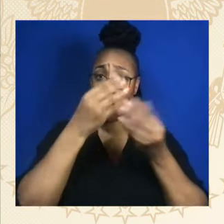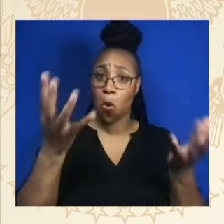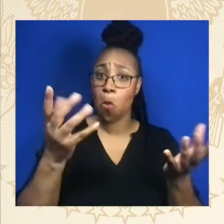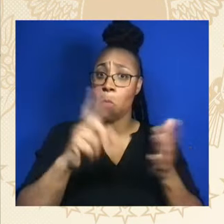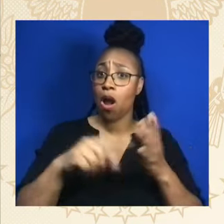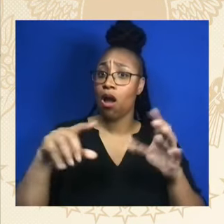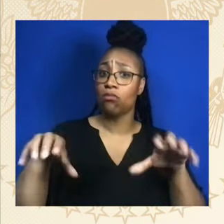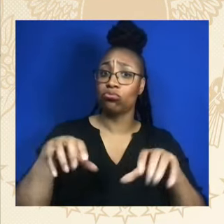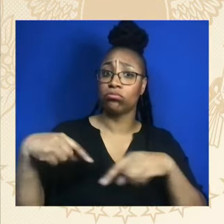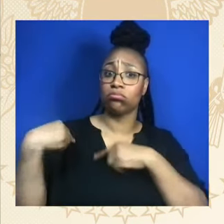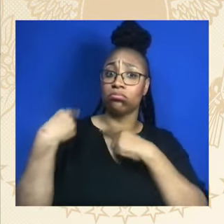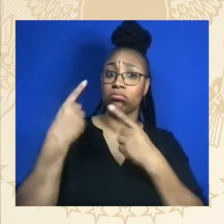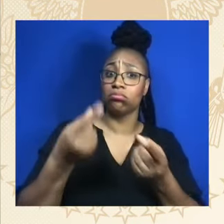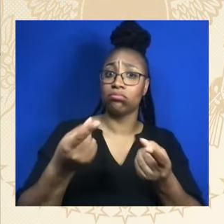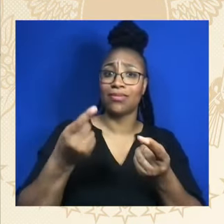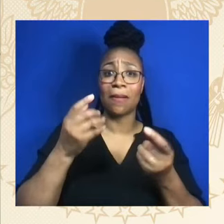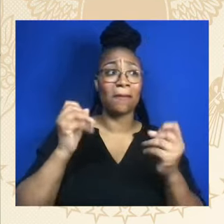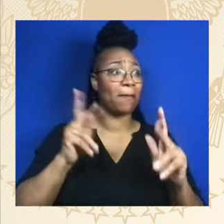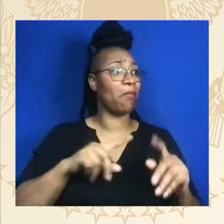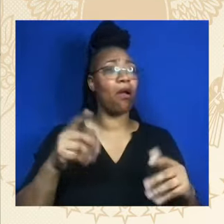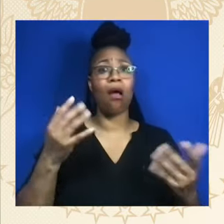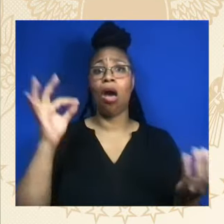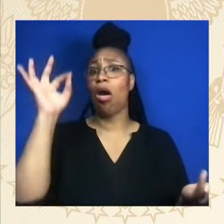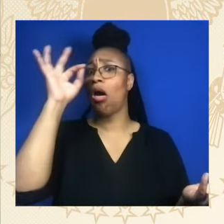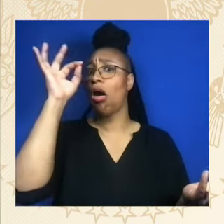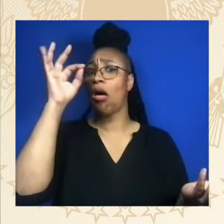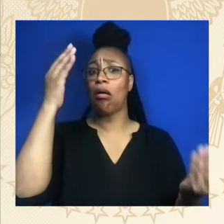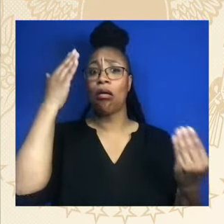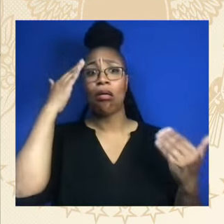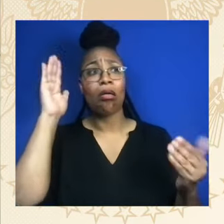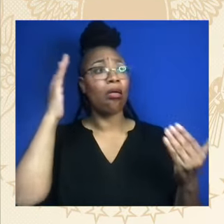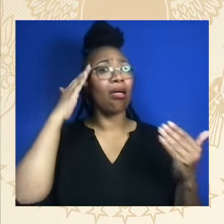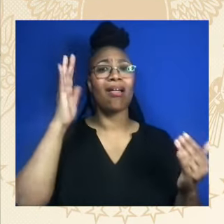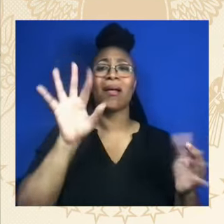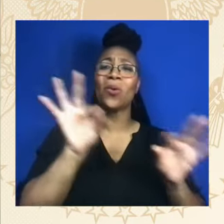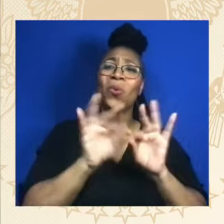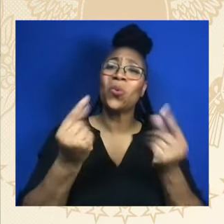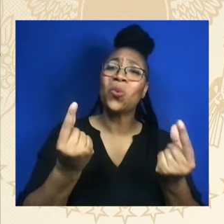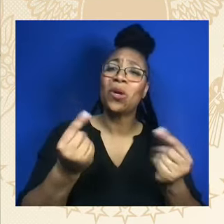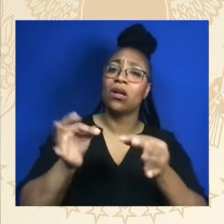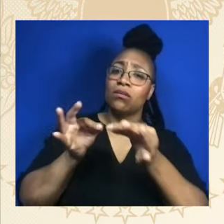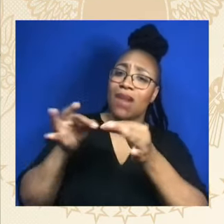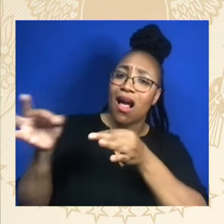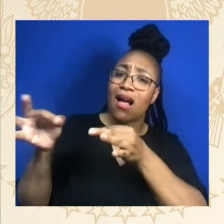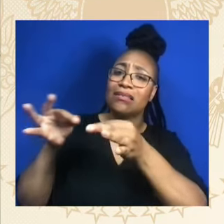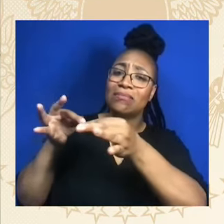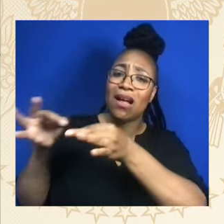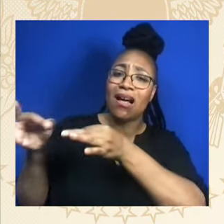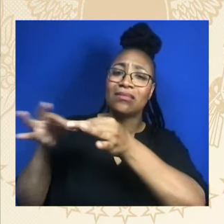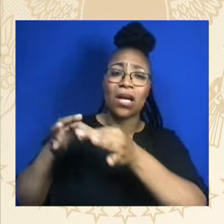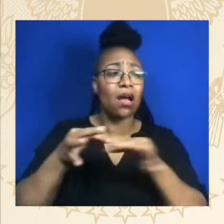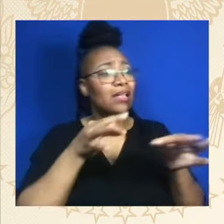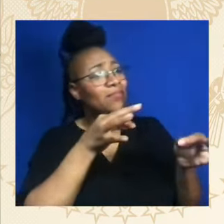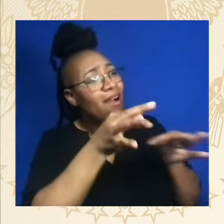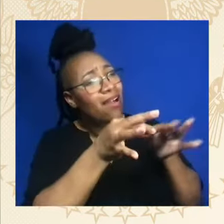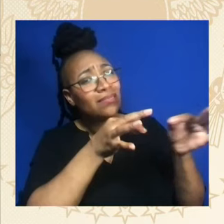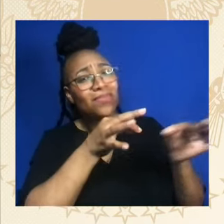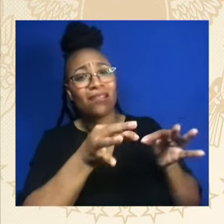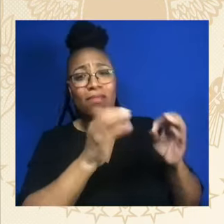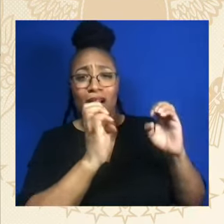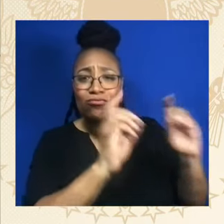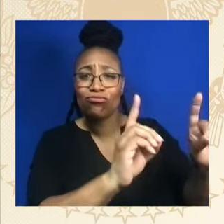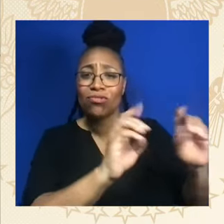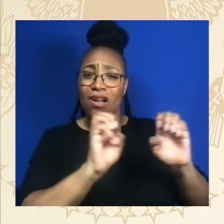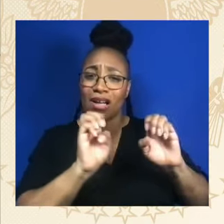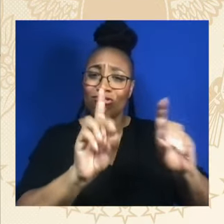And we're not stopping. Because that gives them confidence that we're going to keep going. Remind them why it's important to get engaged.